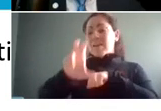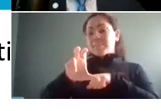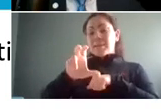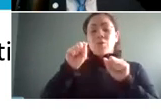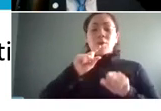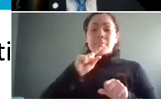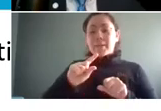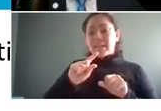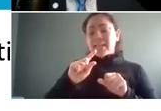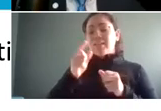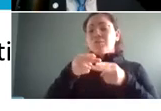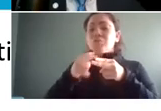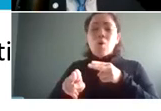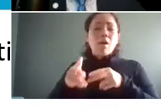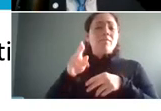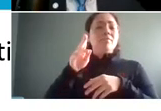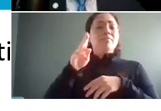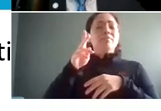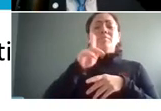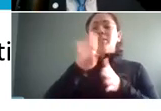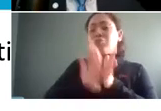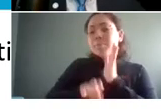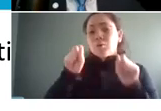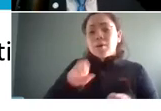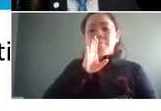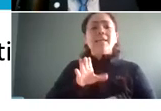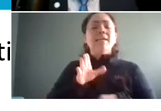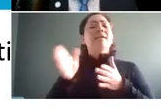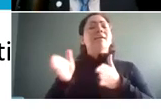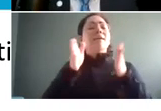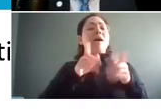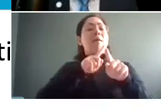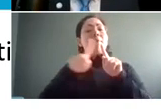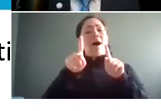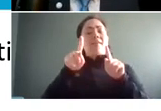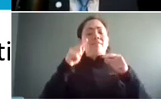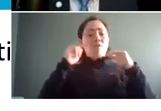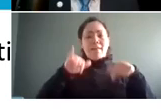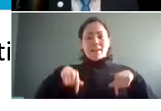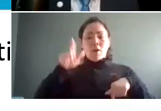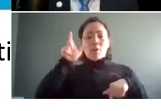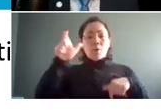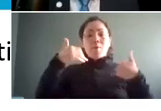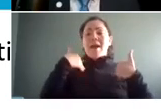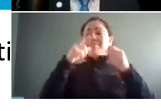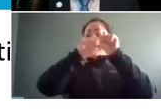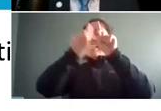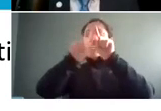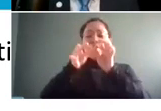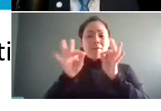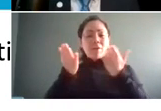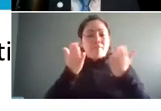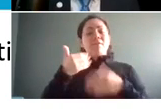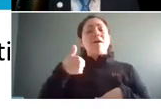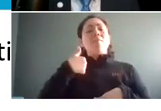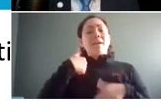that little bit of immediate access that you need and with services like luna you're going to have multiple languages available luna has over